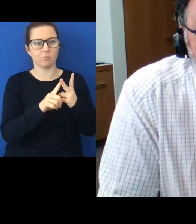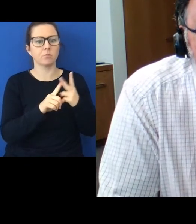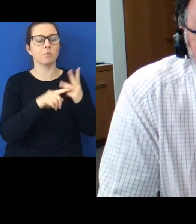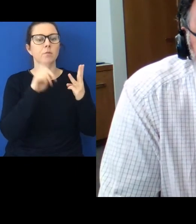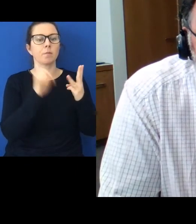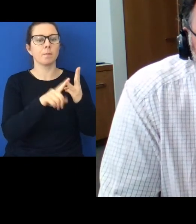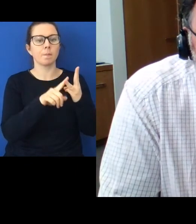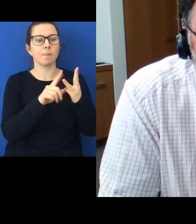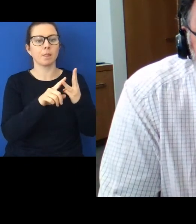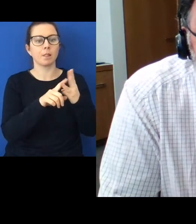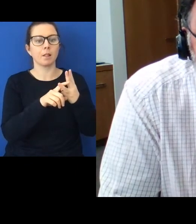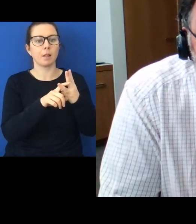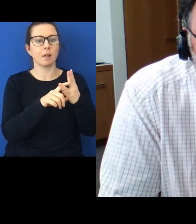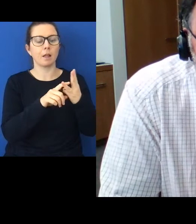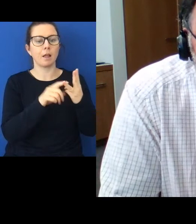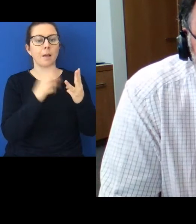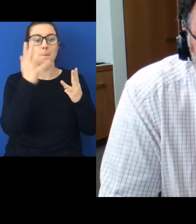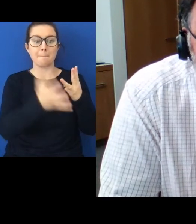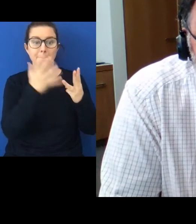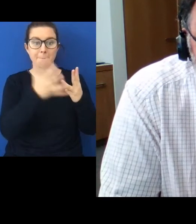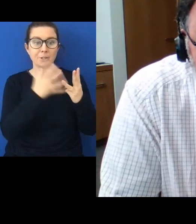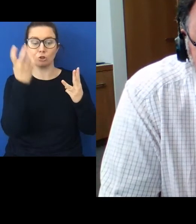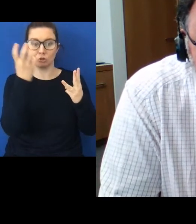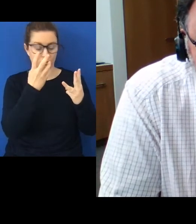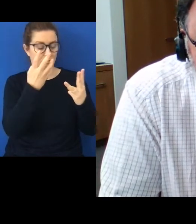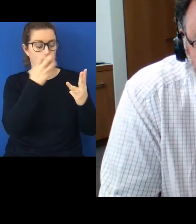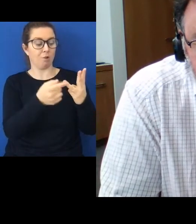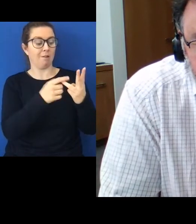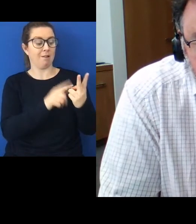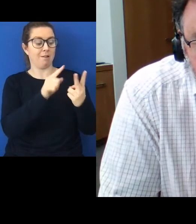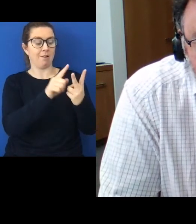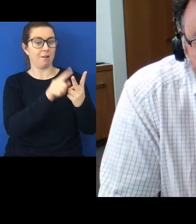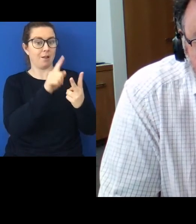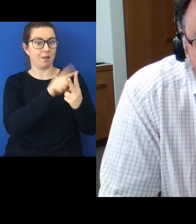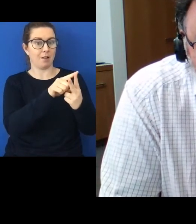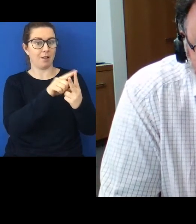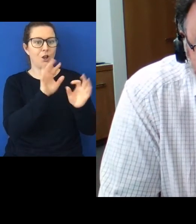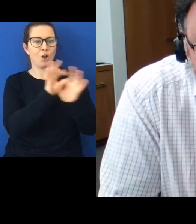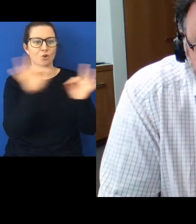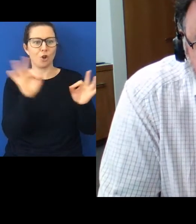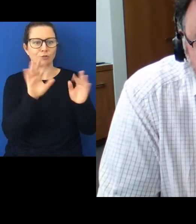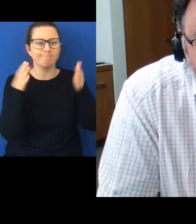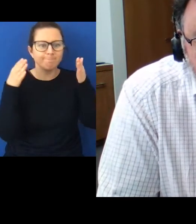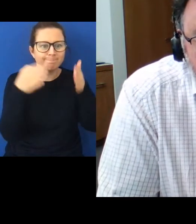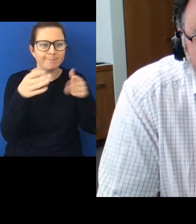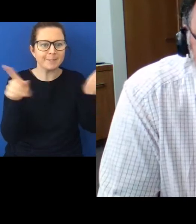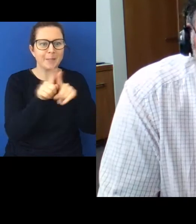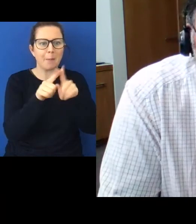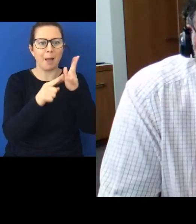The effect of that is that they do not speak to the same outcome. And this has been